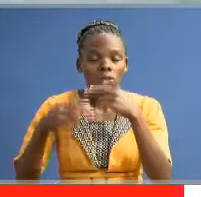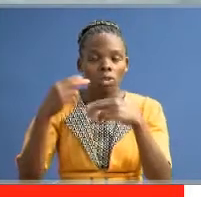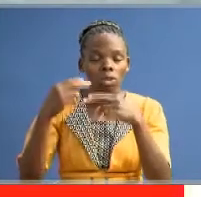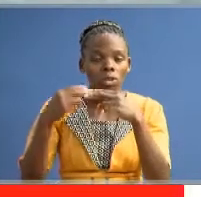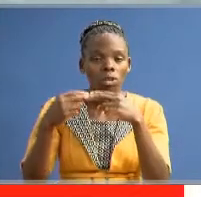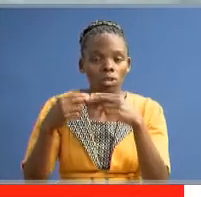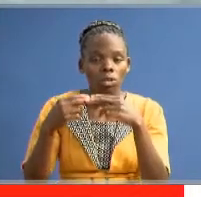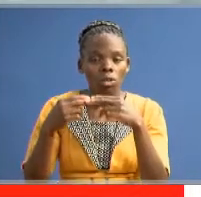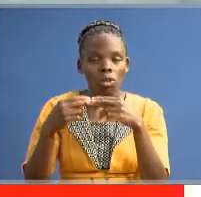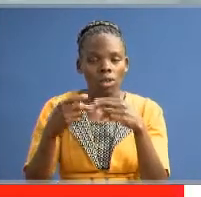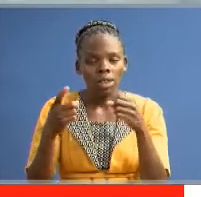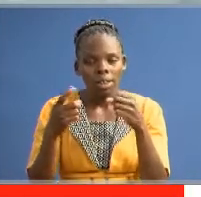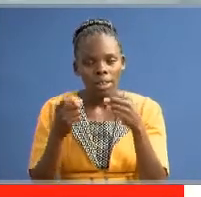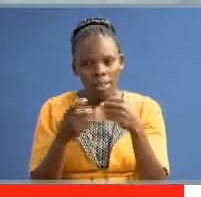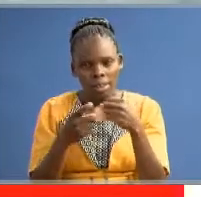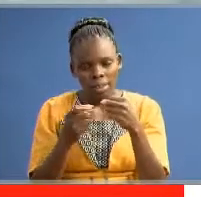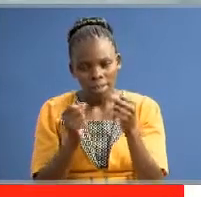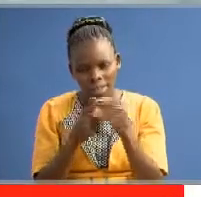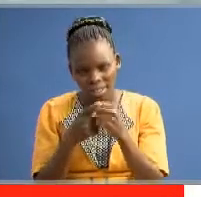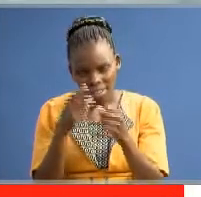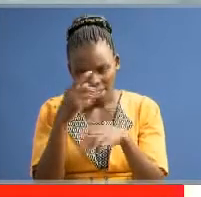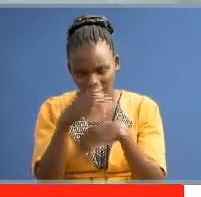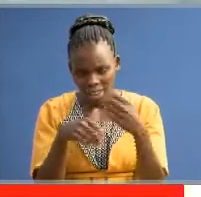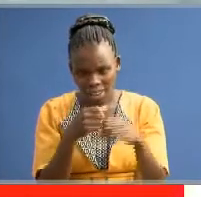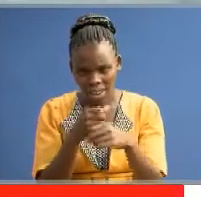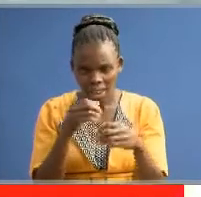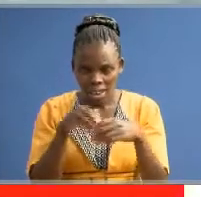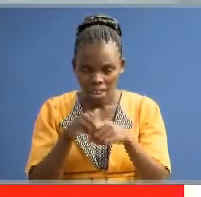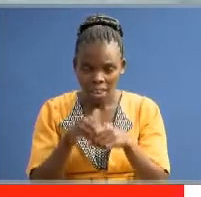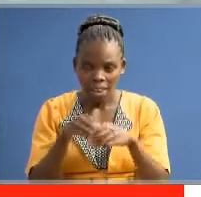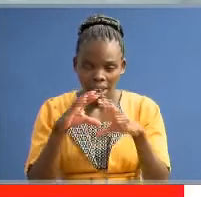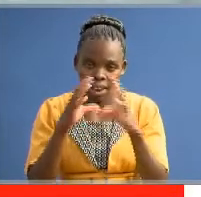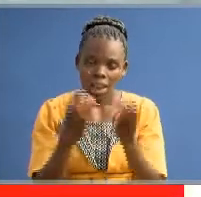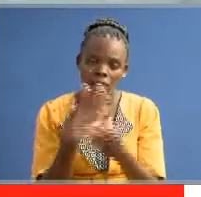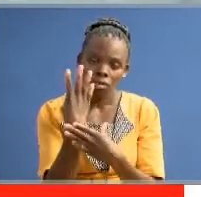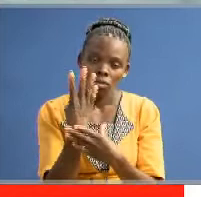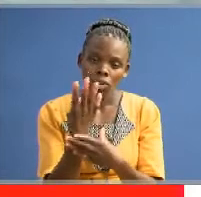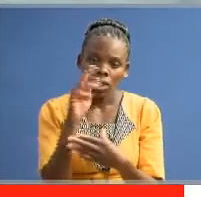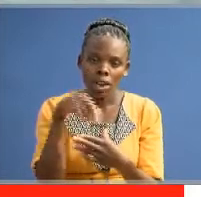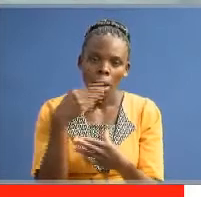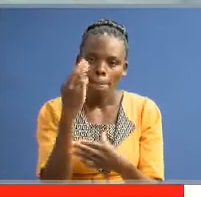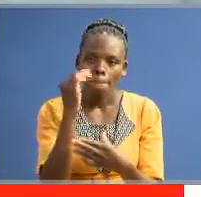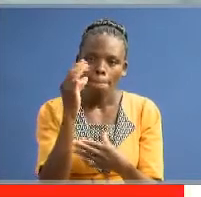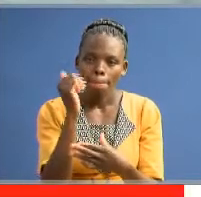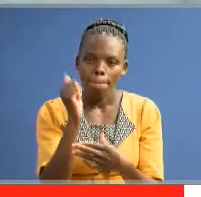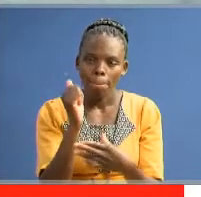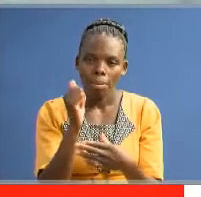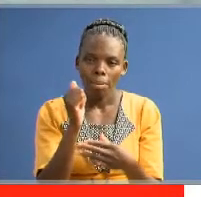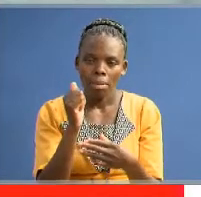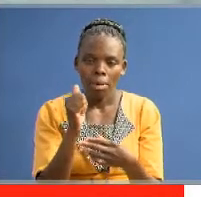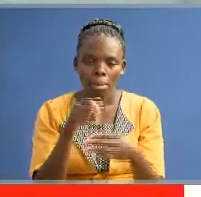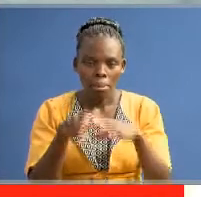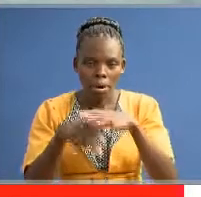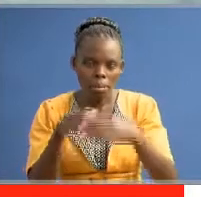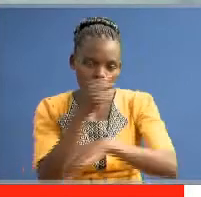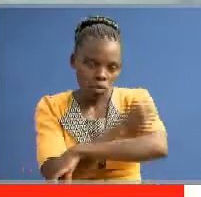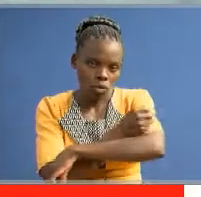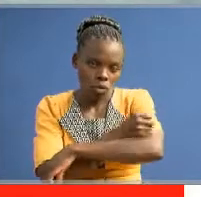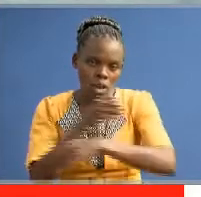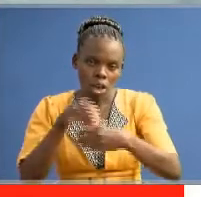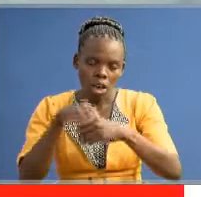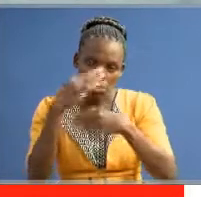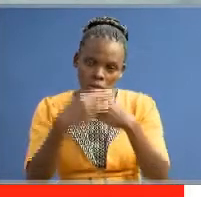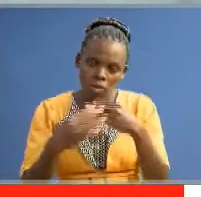determination. The guy is 16 year old and is in class four at Adorama Primary School in Amukura Village, Busie